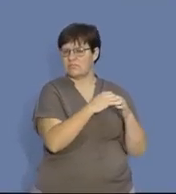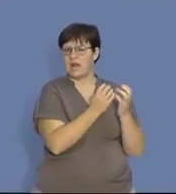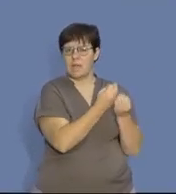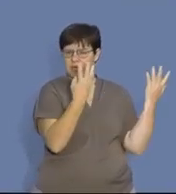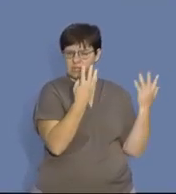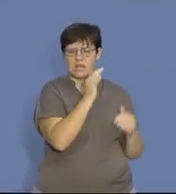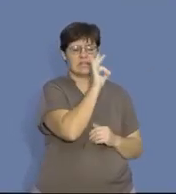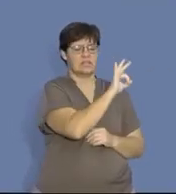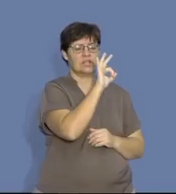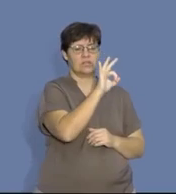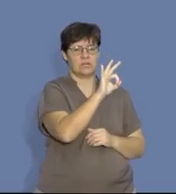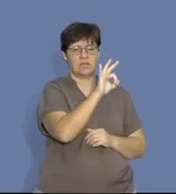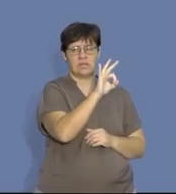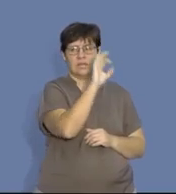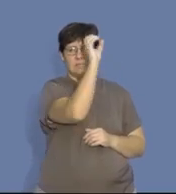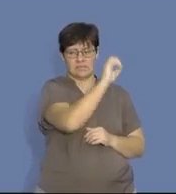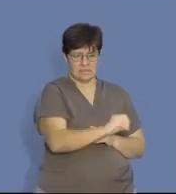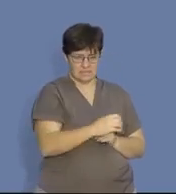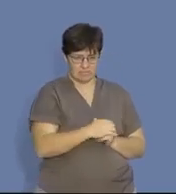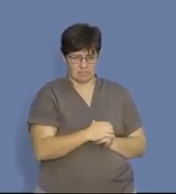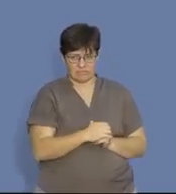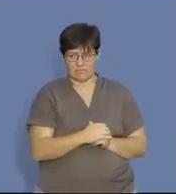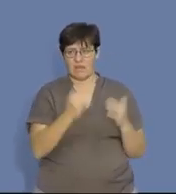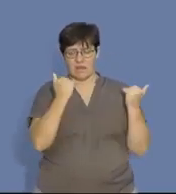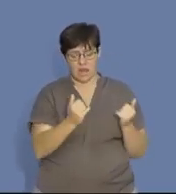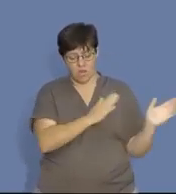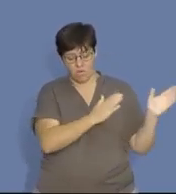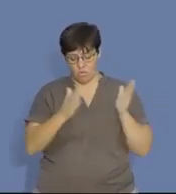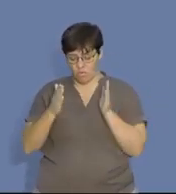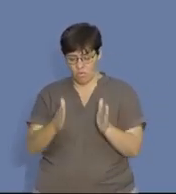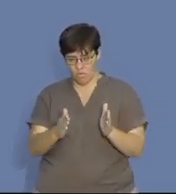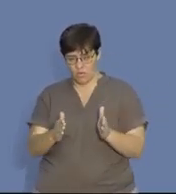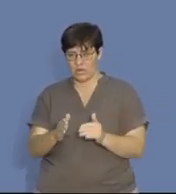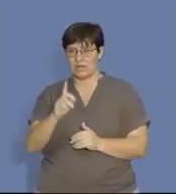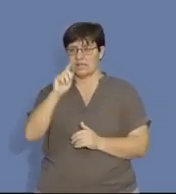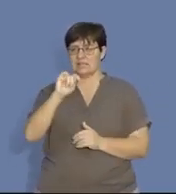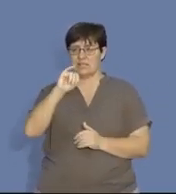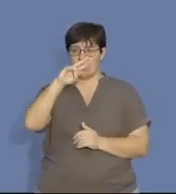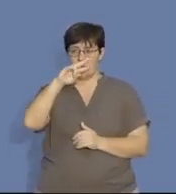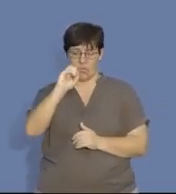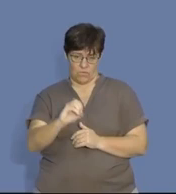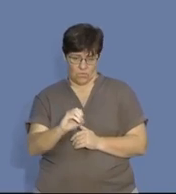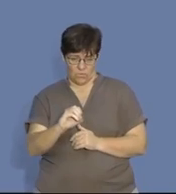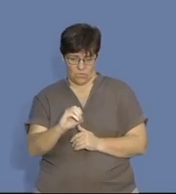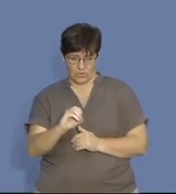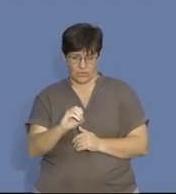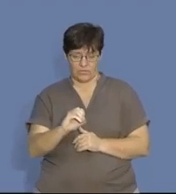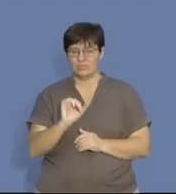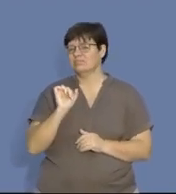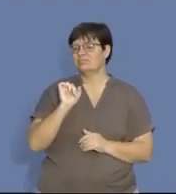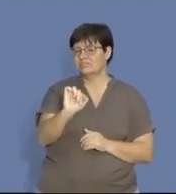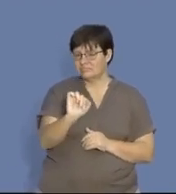was sitting at 33%. We now can move on to our next partner, which is